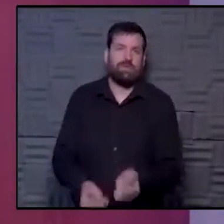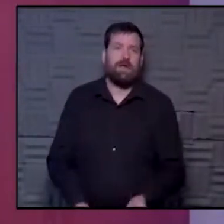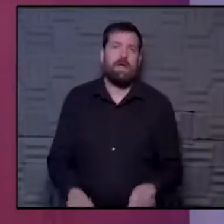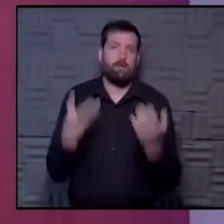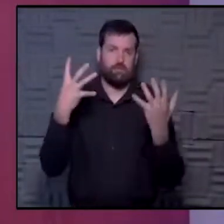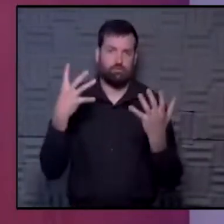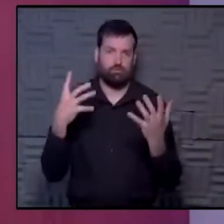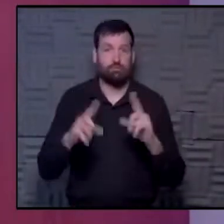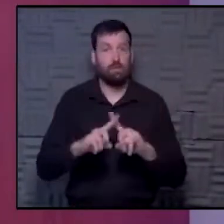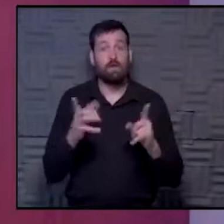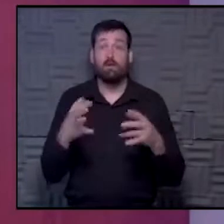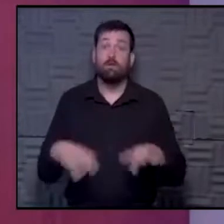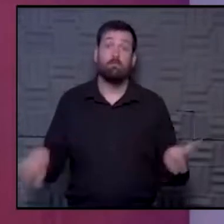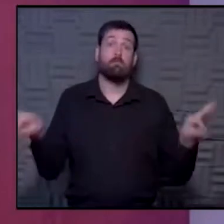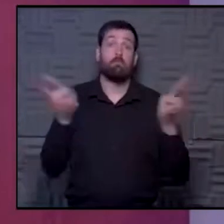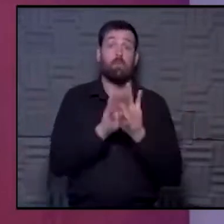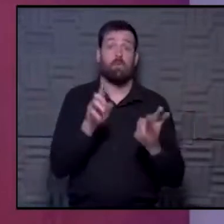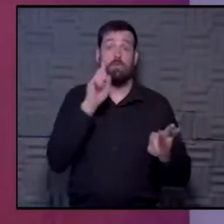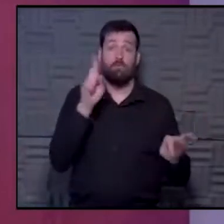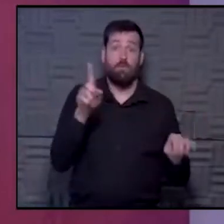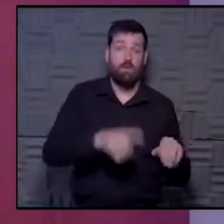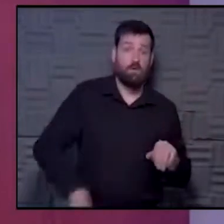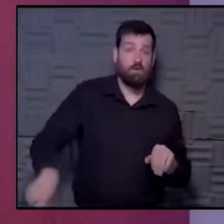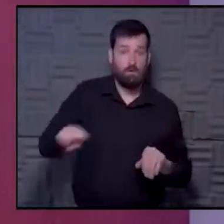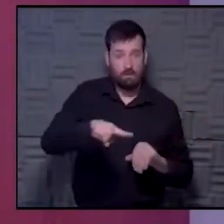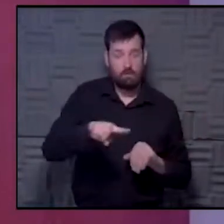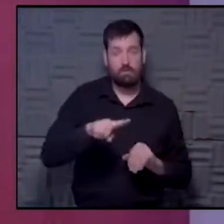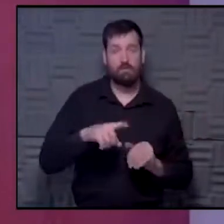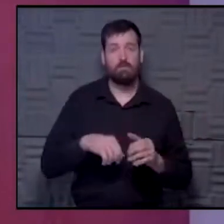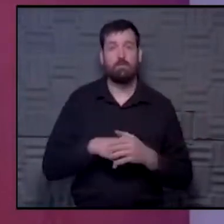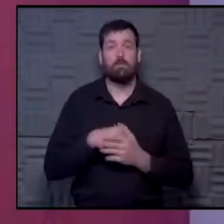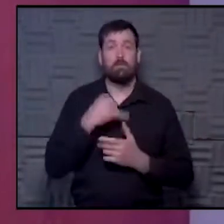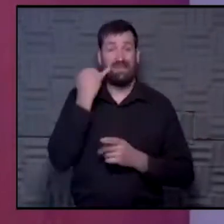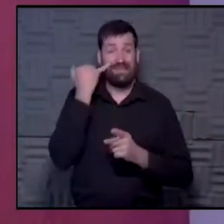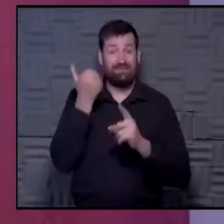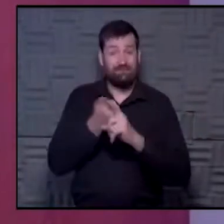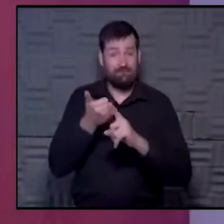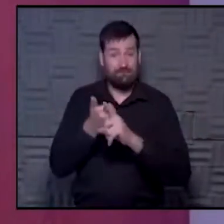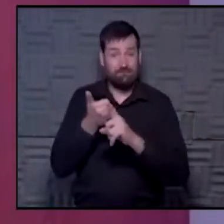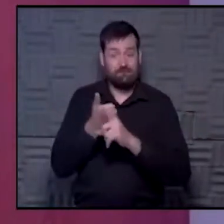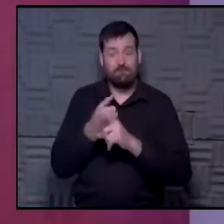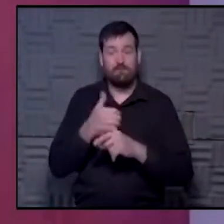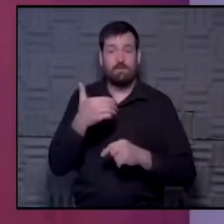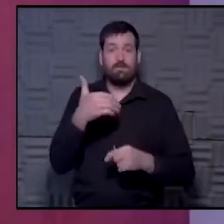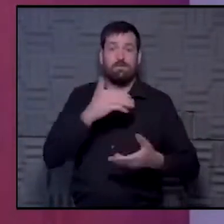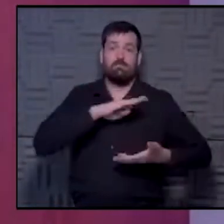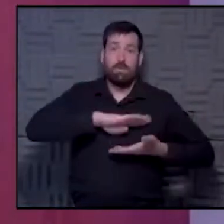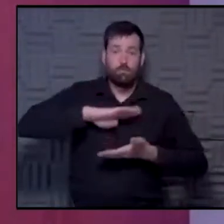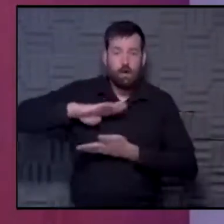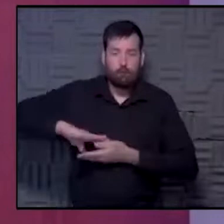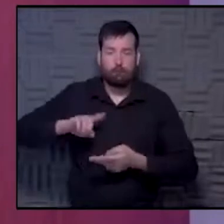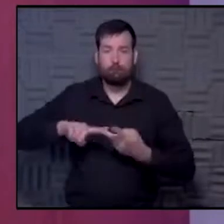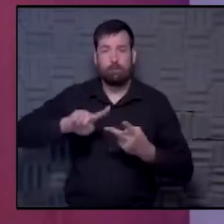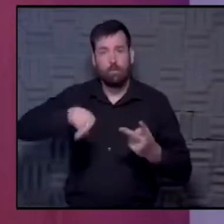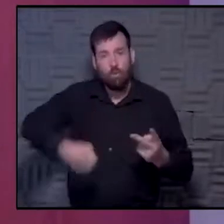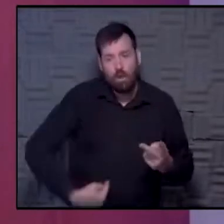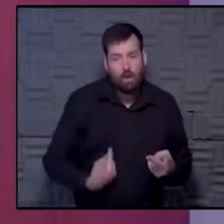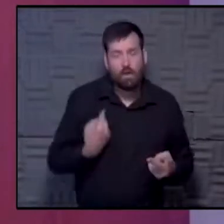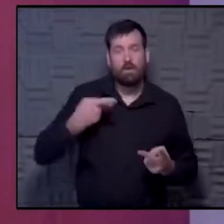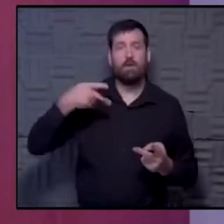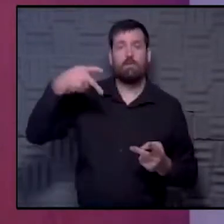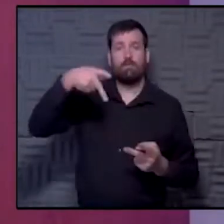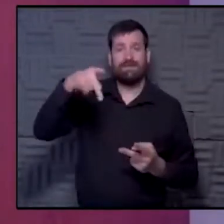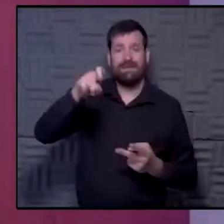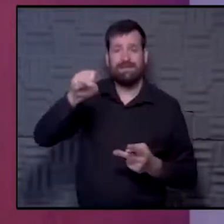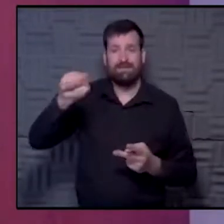I think the important thing for individuals to take away is that if your screening test, your mammogram, colonoscopy, PSA, if